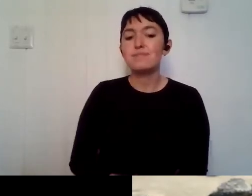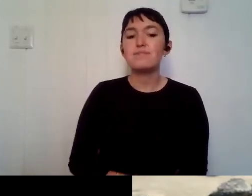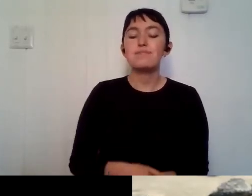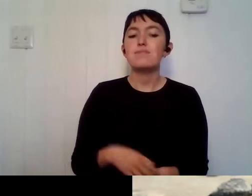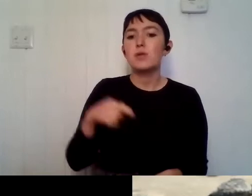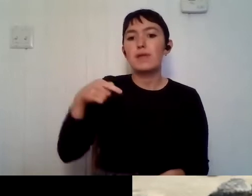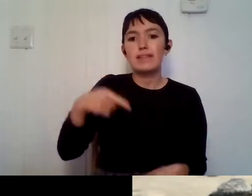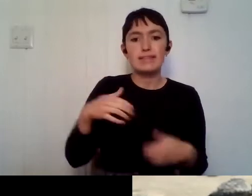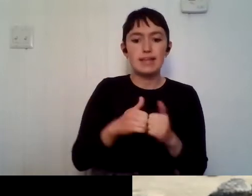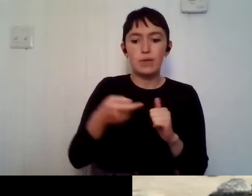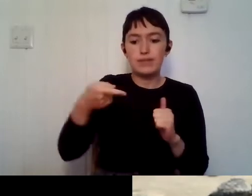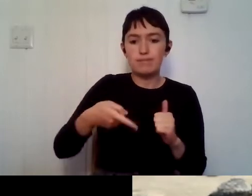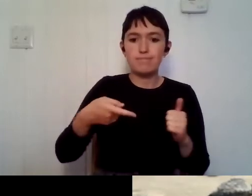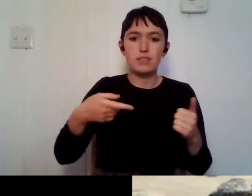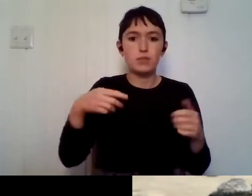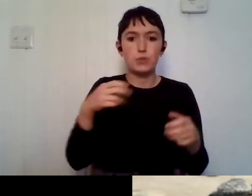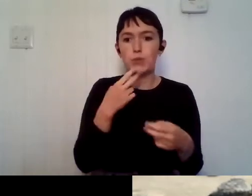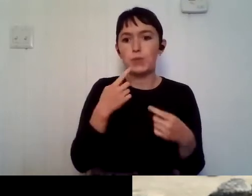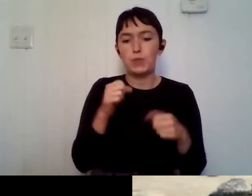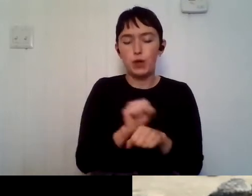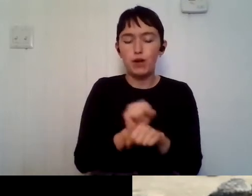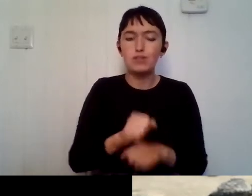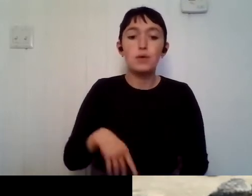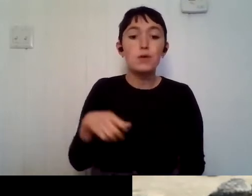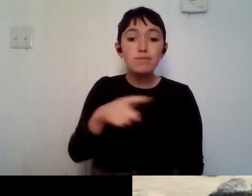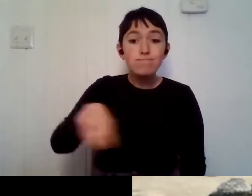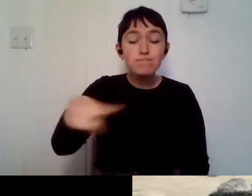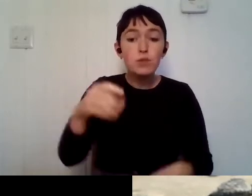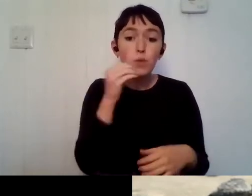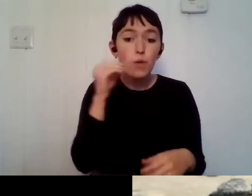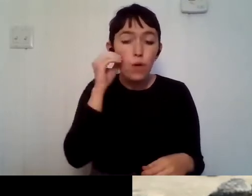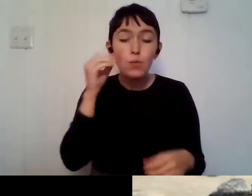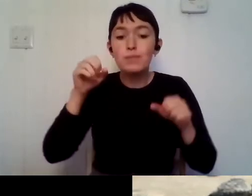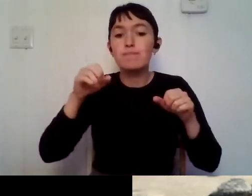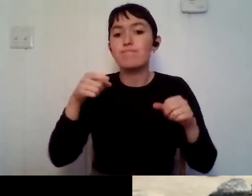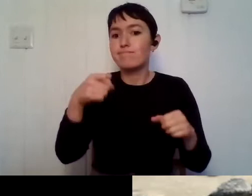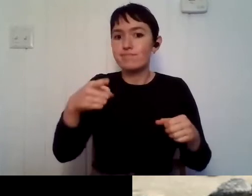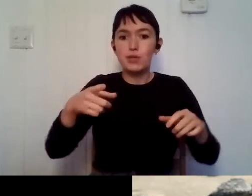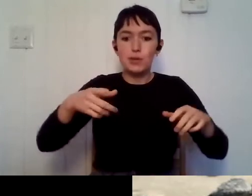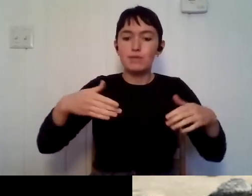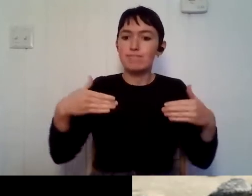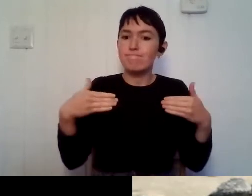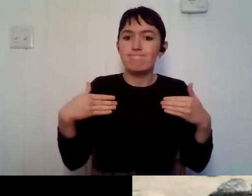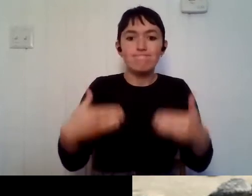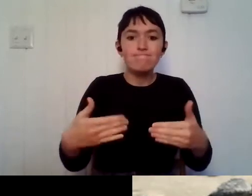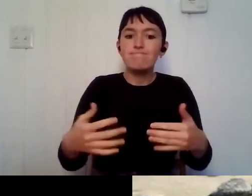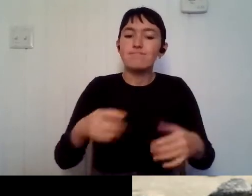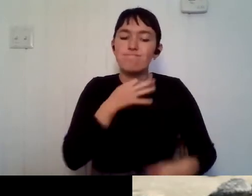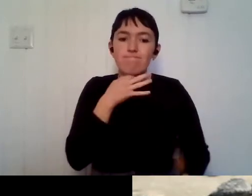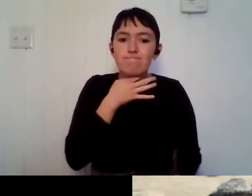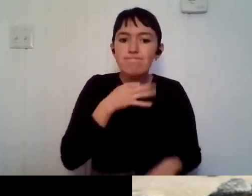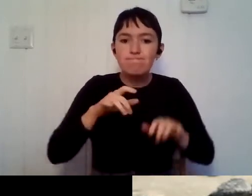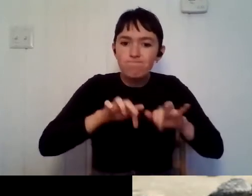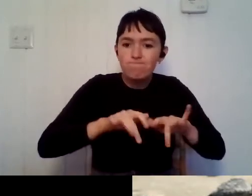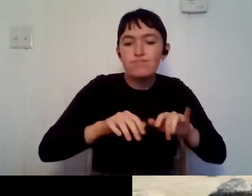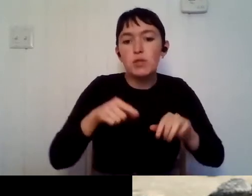how these sessions run. You at home are going to really drive what we talk about today because we host these sessions so that you have the opportunity to talk to